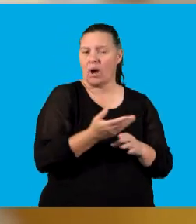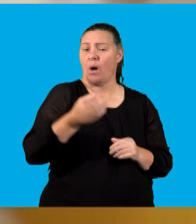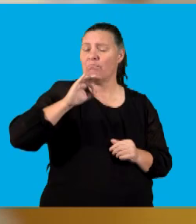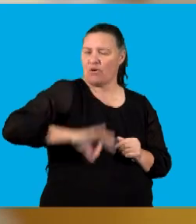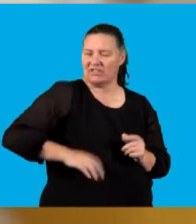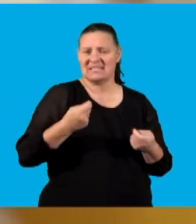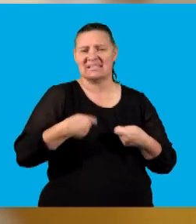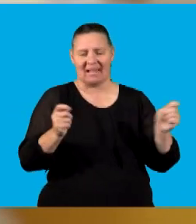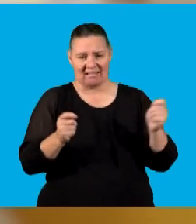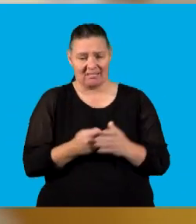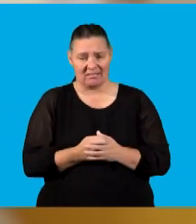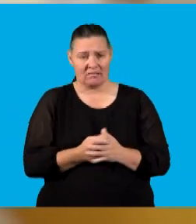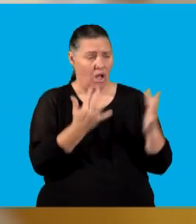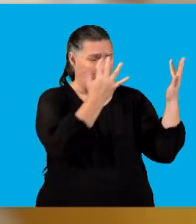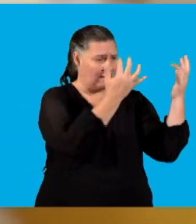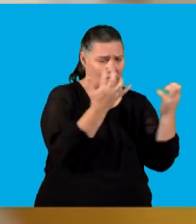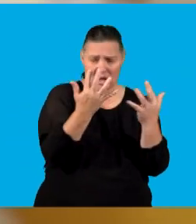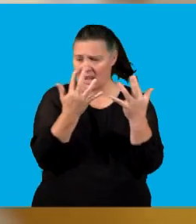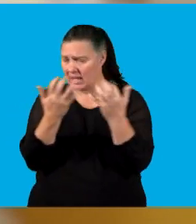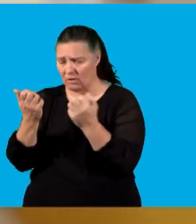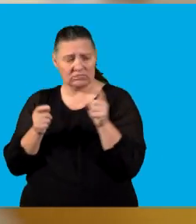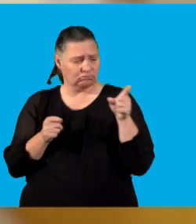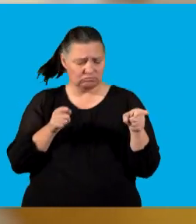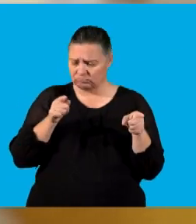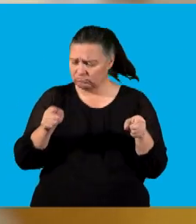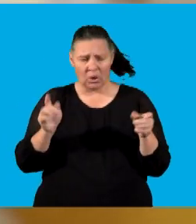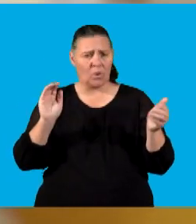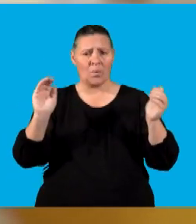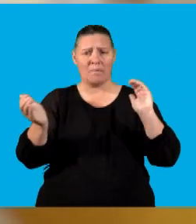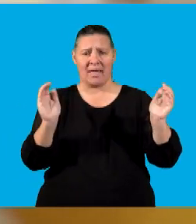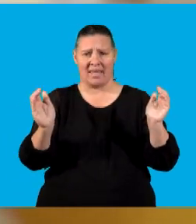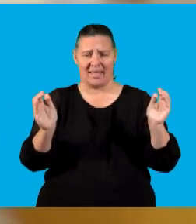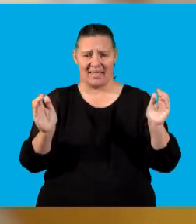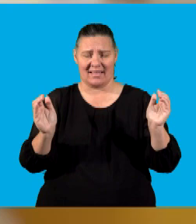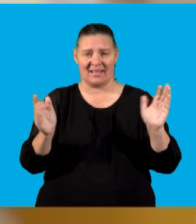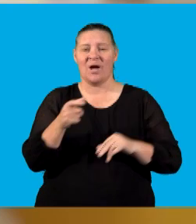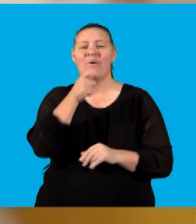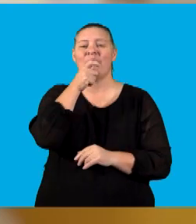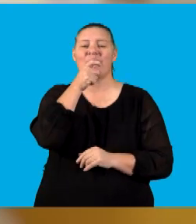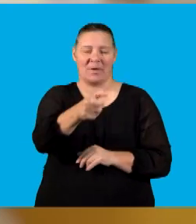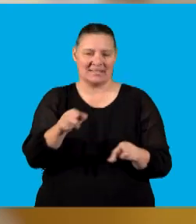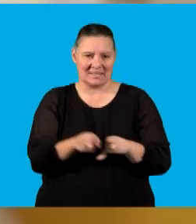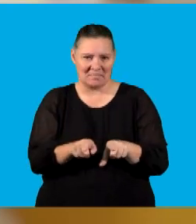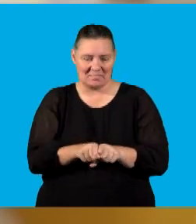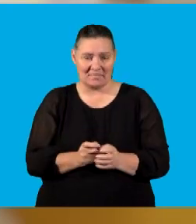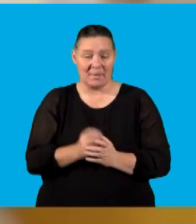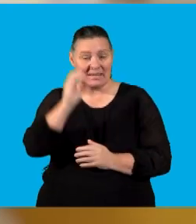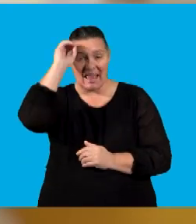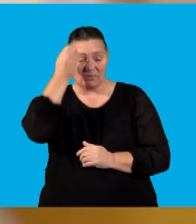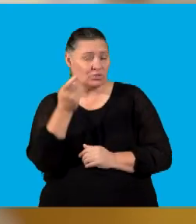We calculated it, we compared two years, 2022 and 2023, and we commented.